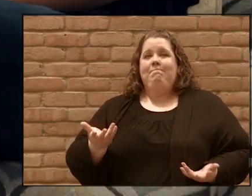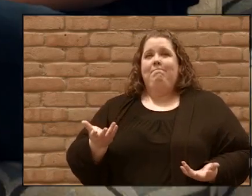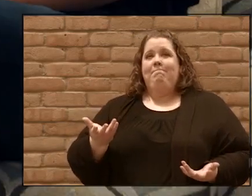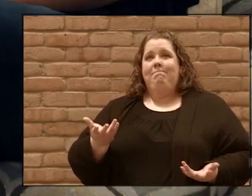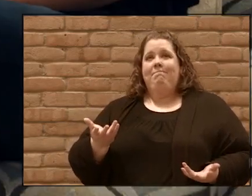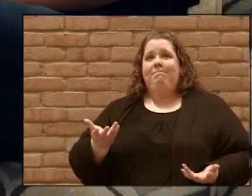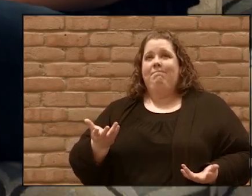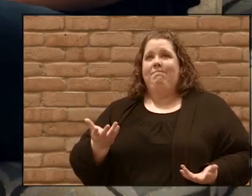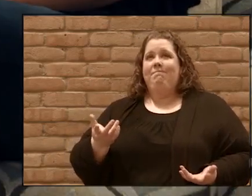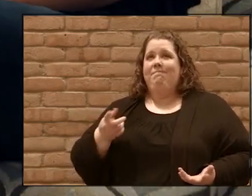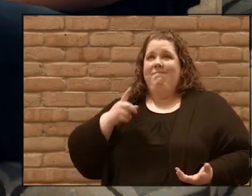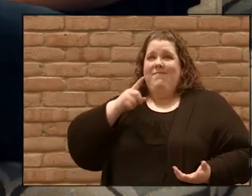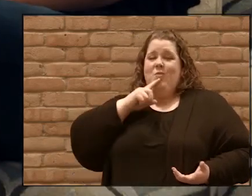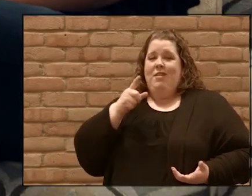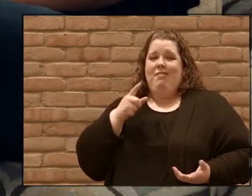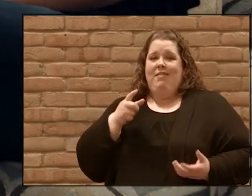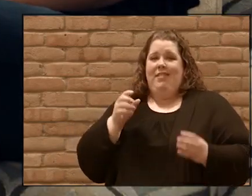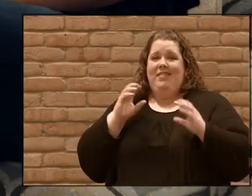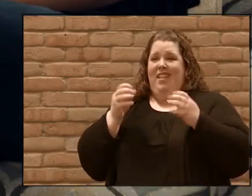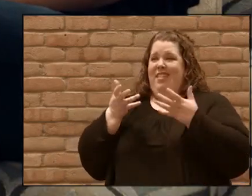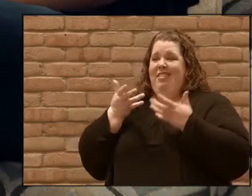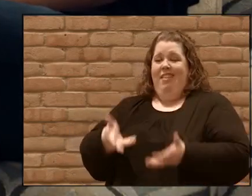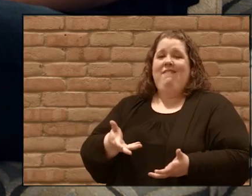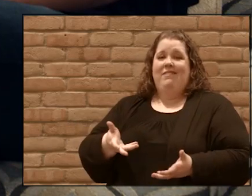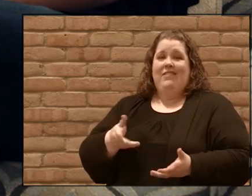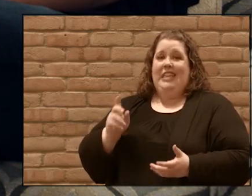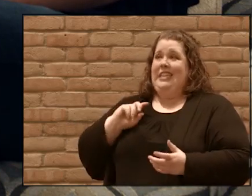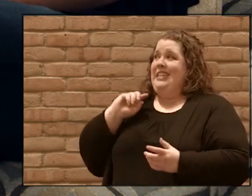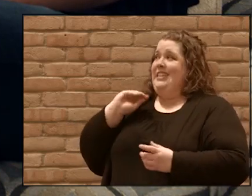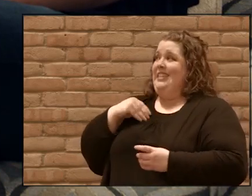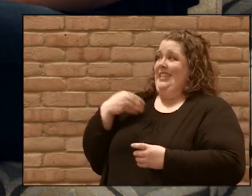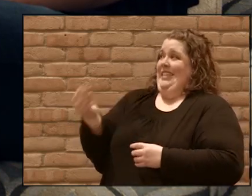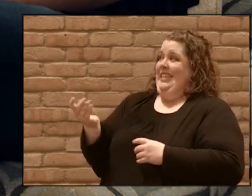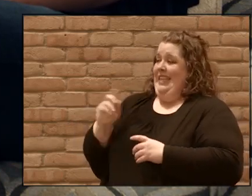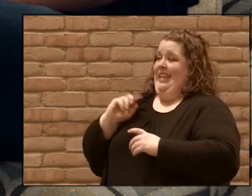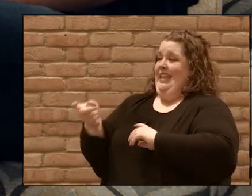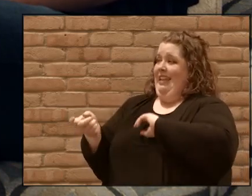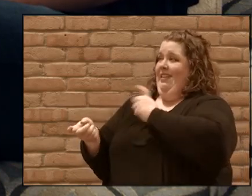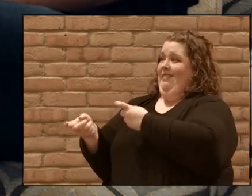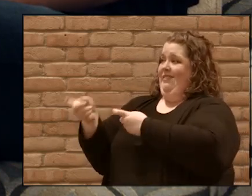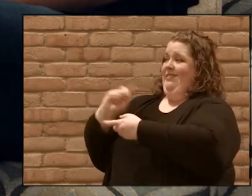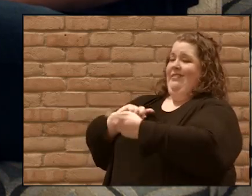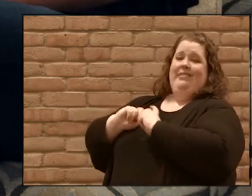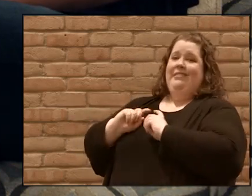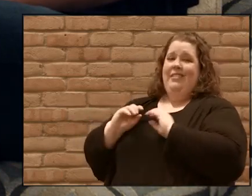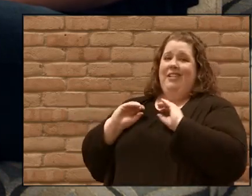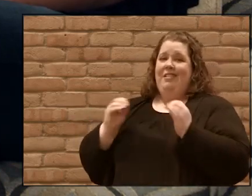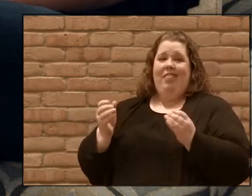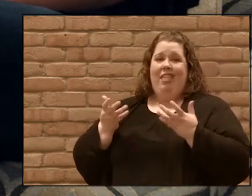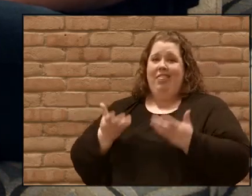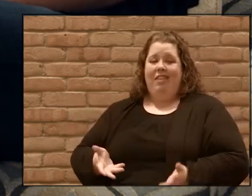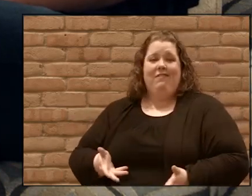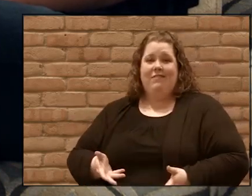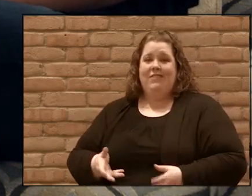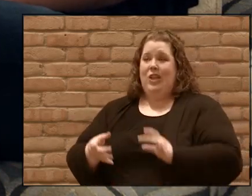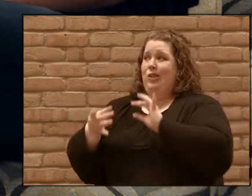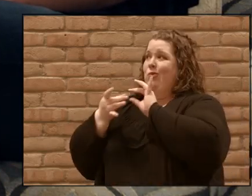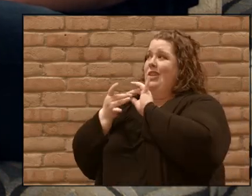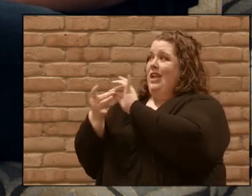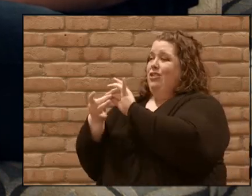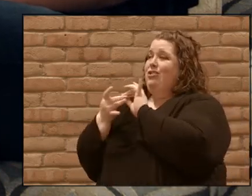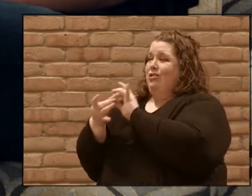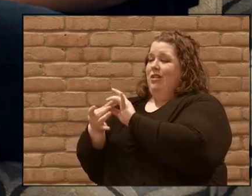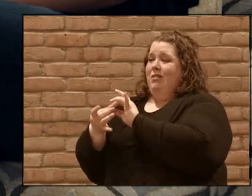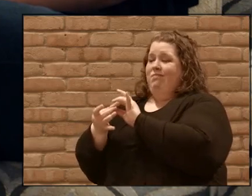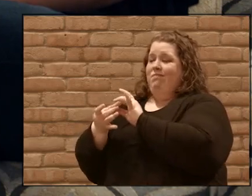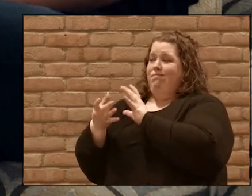we had nothing left we had nothing left to give we had nothing left you know in our relationship in our marriage